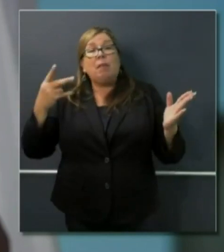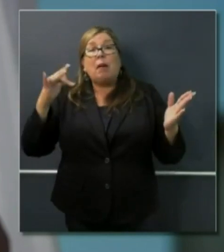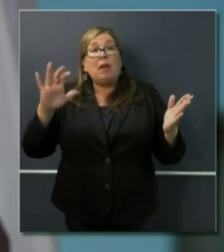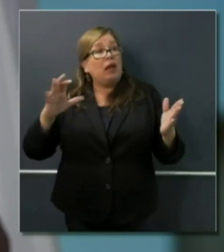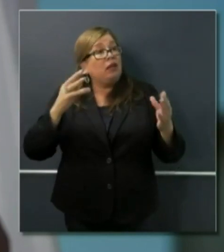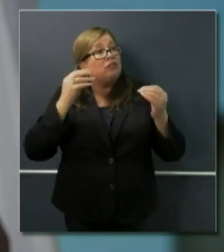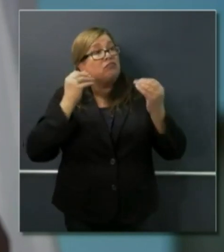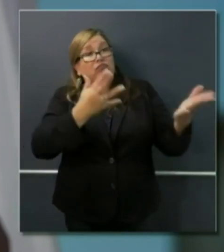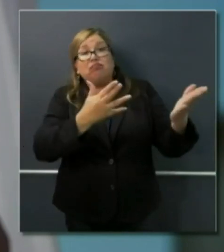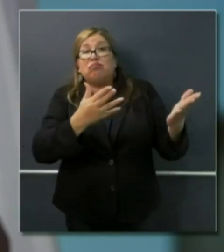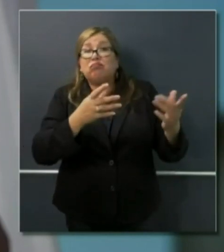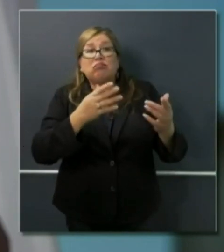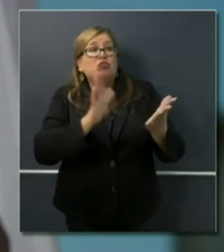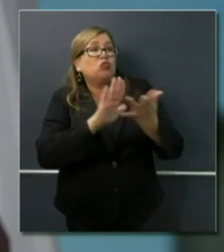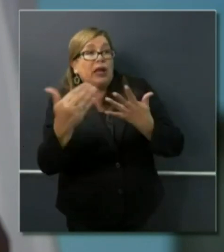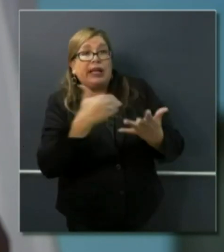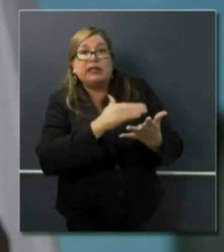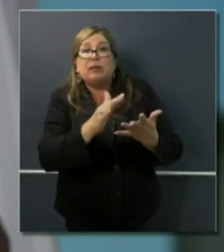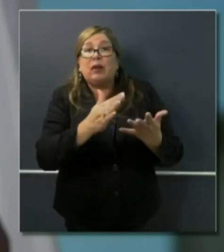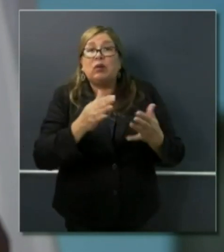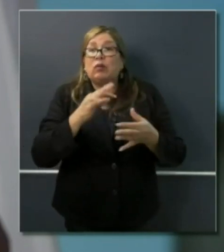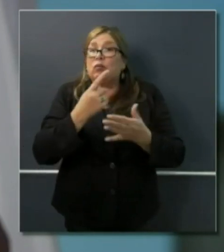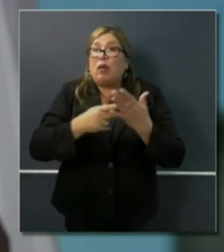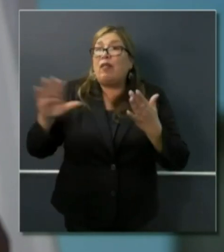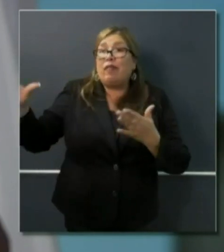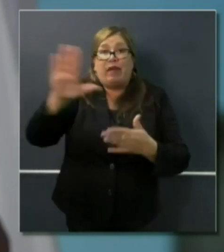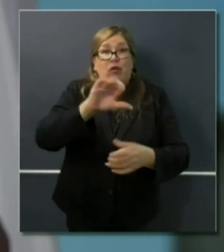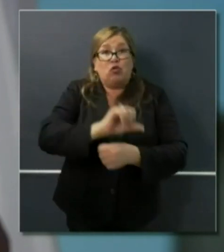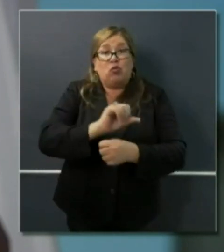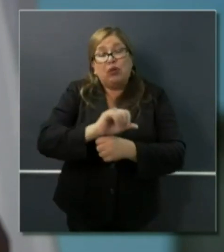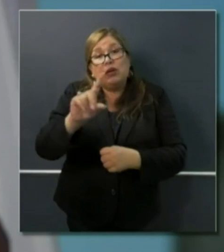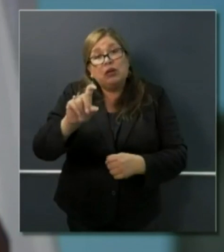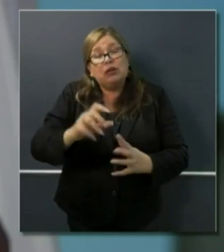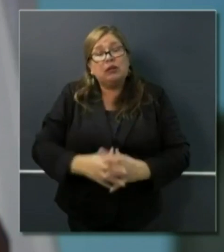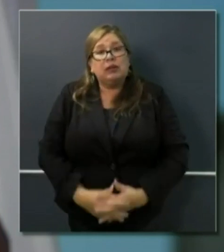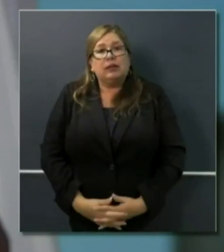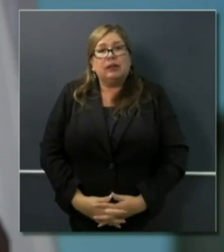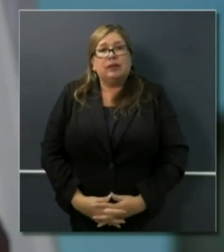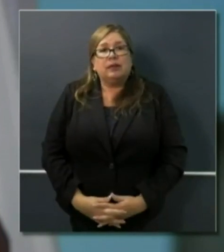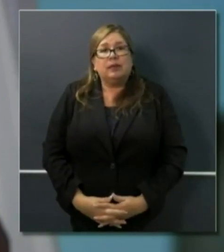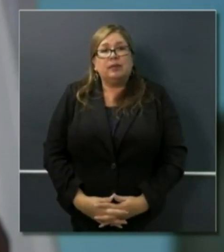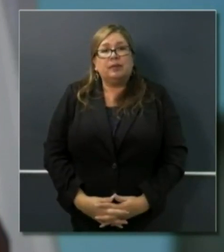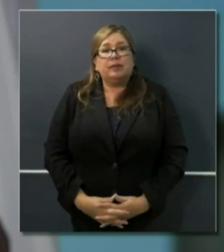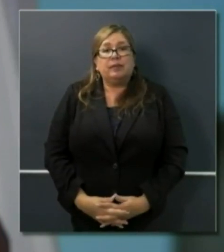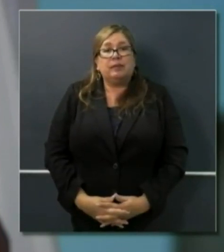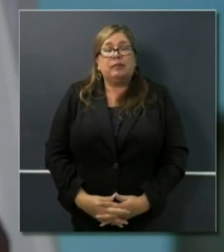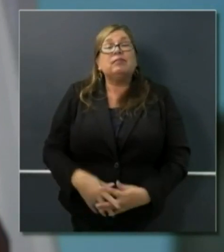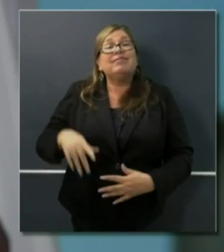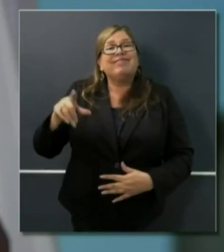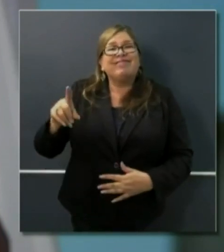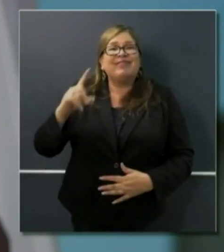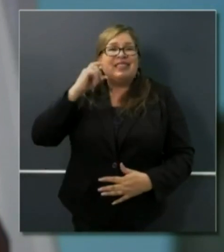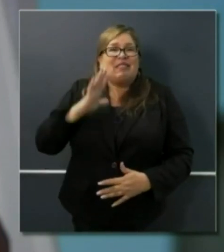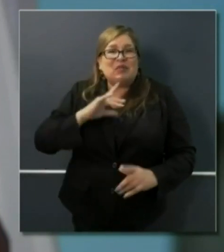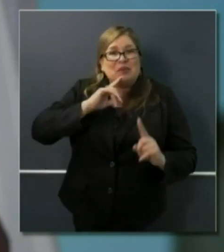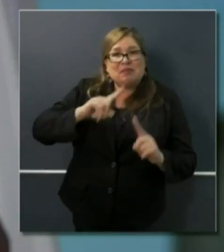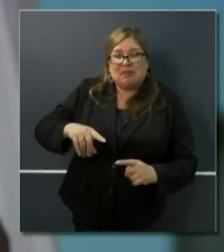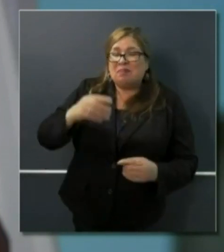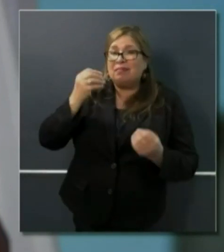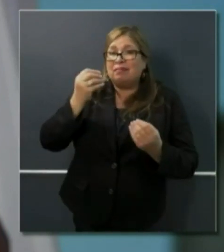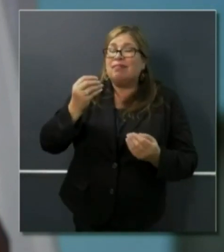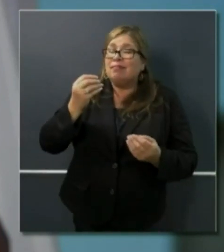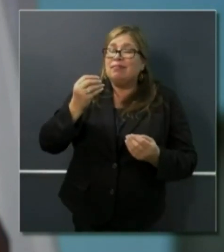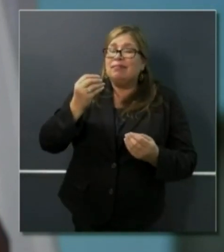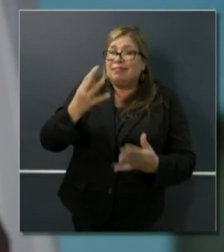work? Yeah, let me be specific to that. I mentioned yesterday that we are going to update you on a weekly basis as it